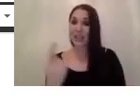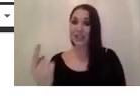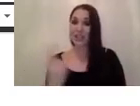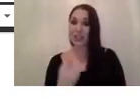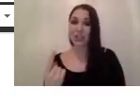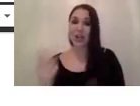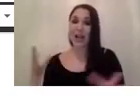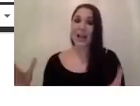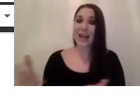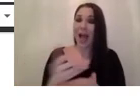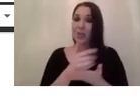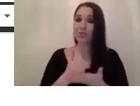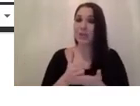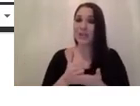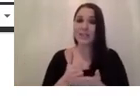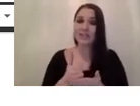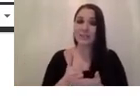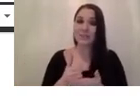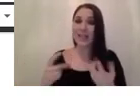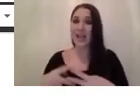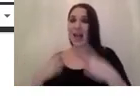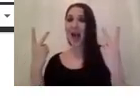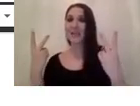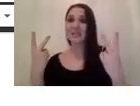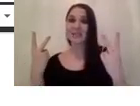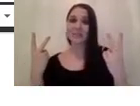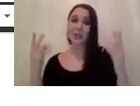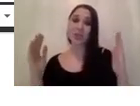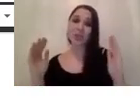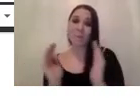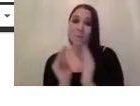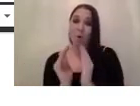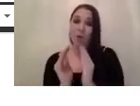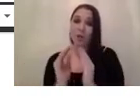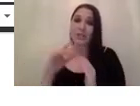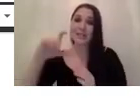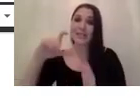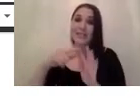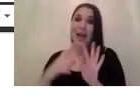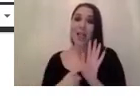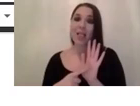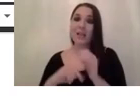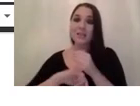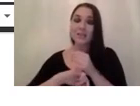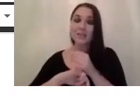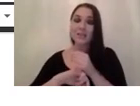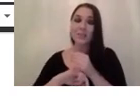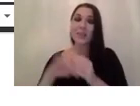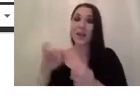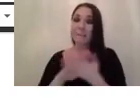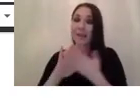gathering the the light and the smaller these cells or the smaller decides the less